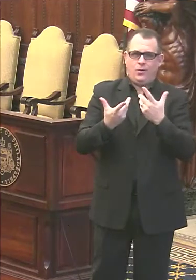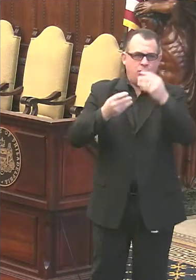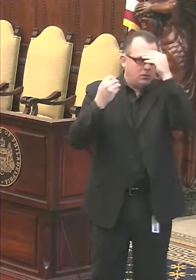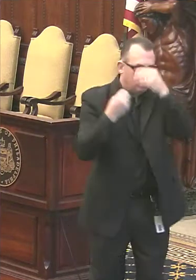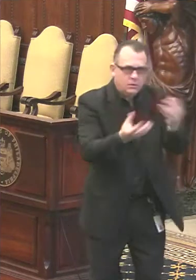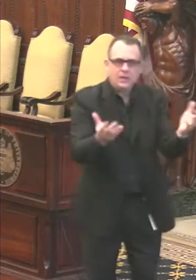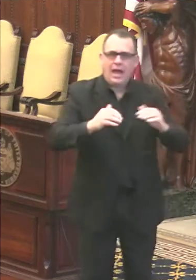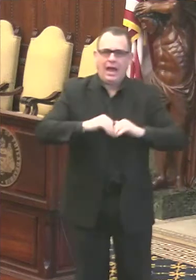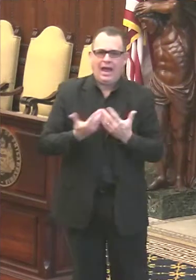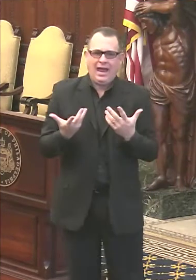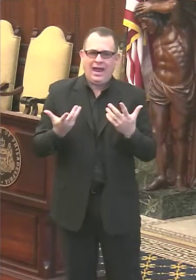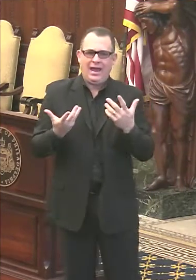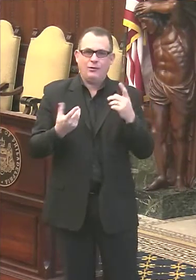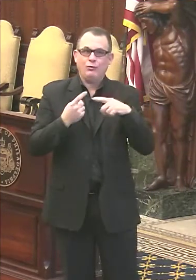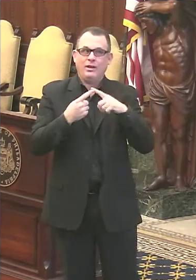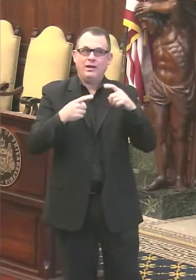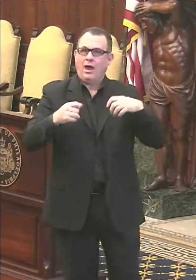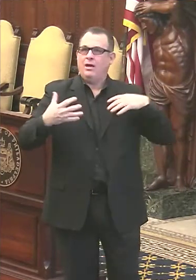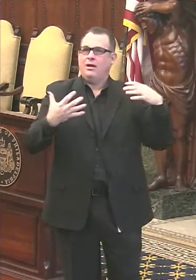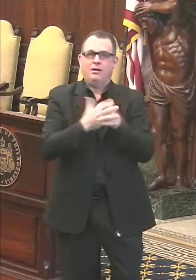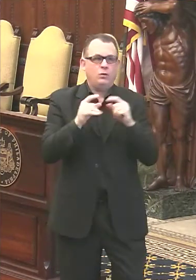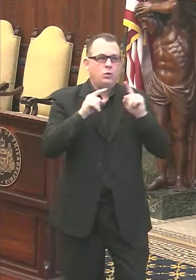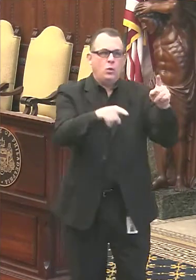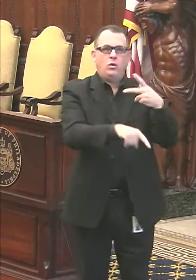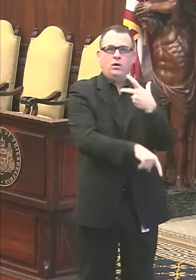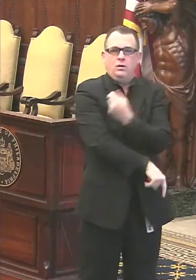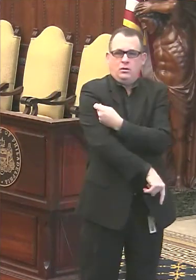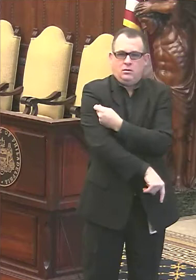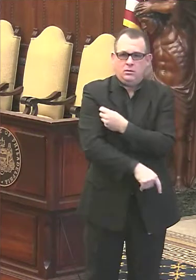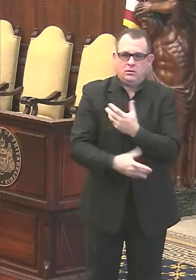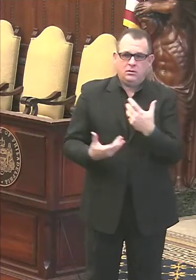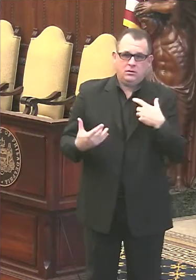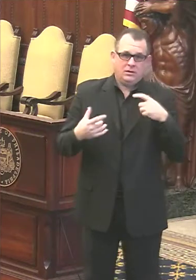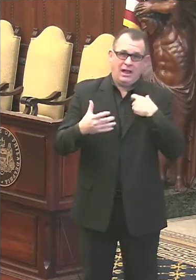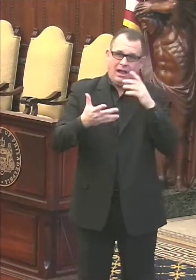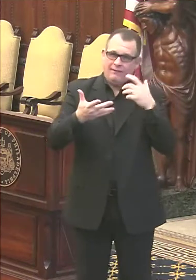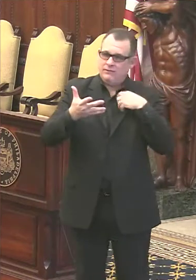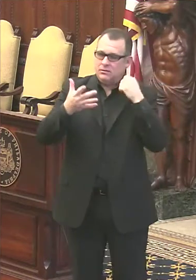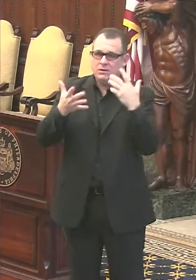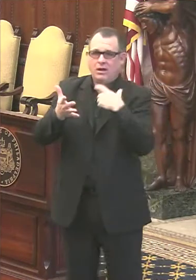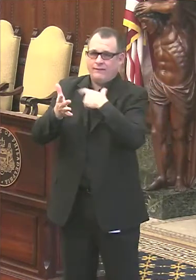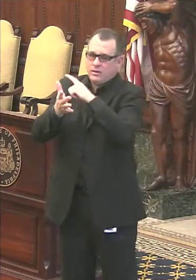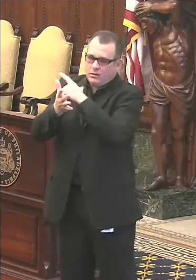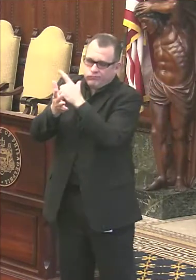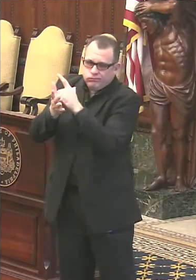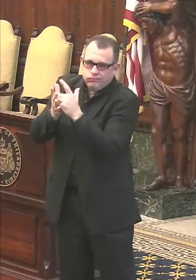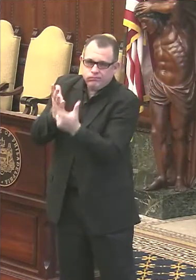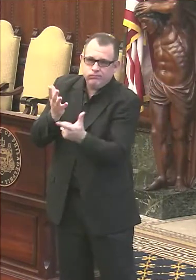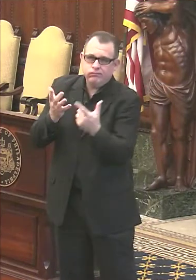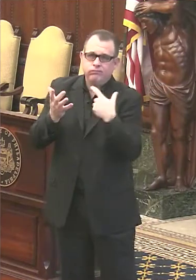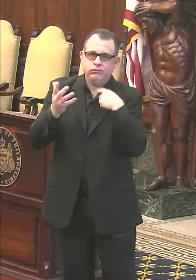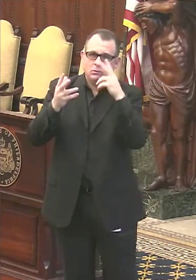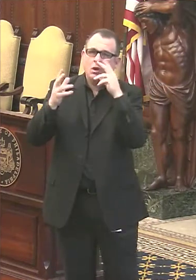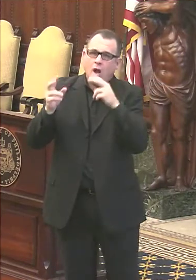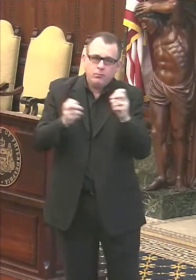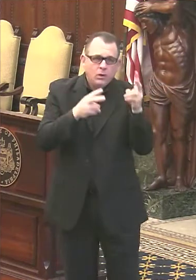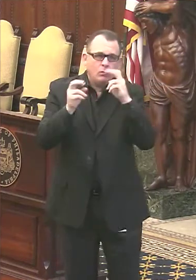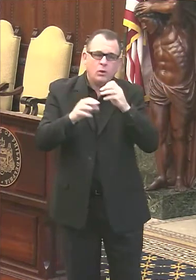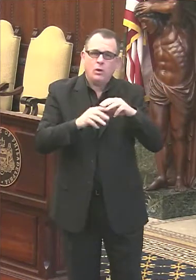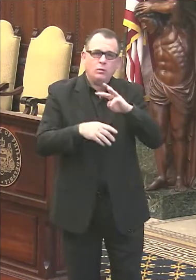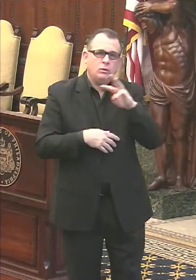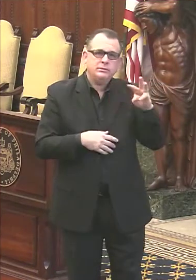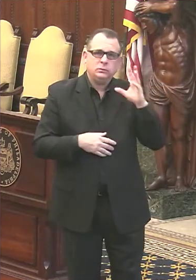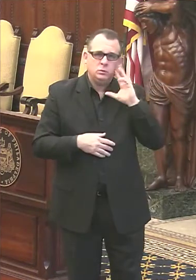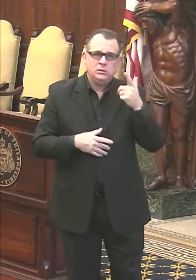and when they're eligible to get the vaccine. So as we move down the priority groups, we will be using a variety of lists that we have or